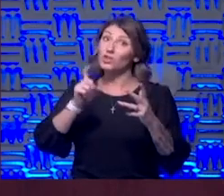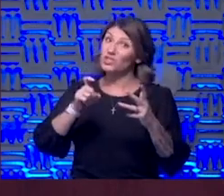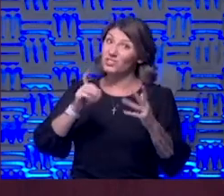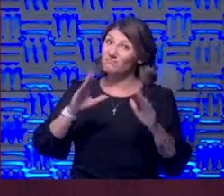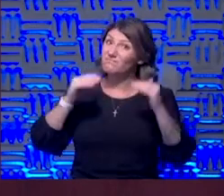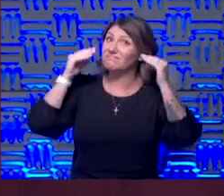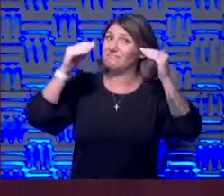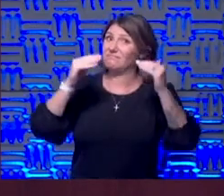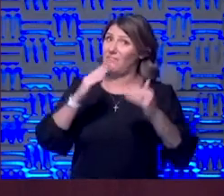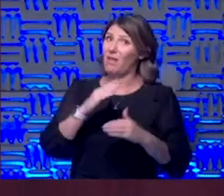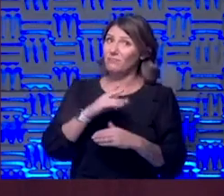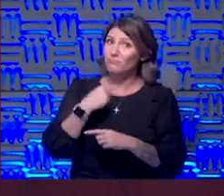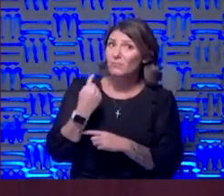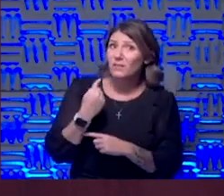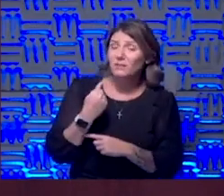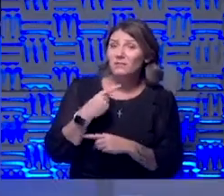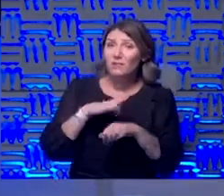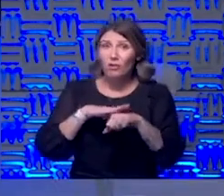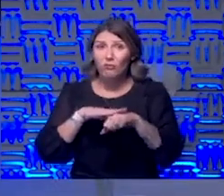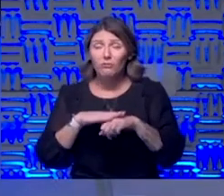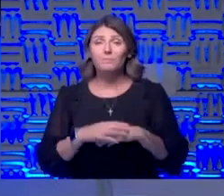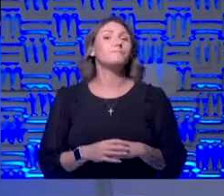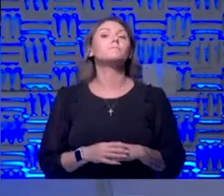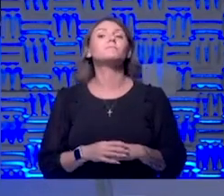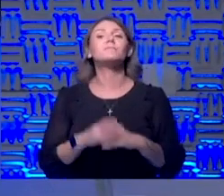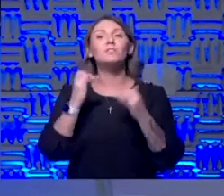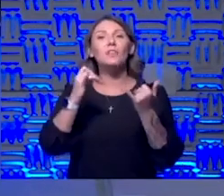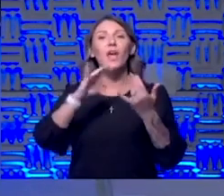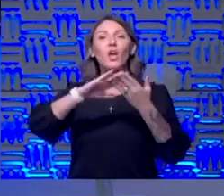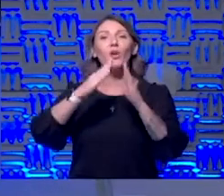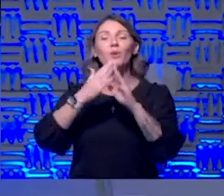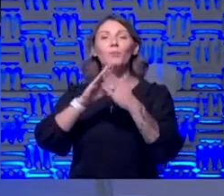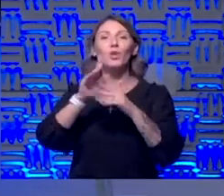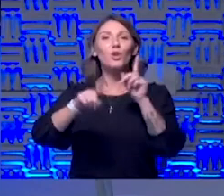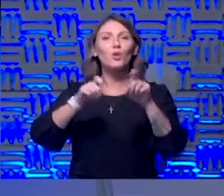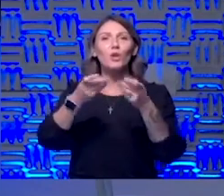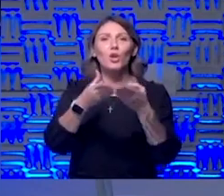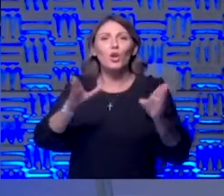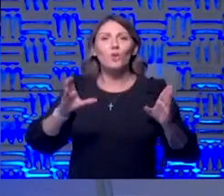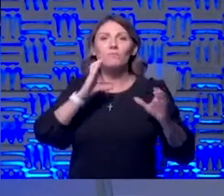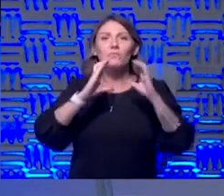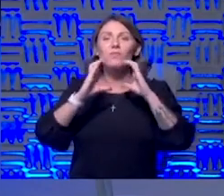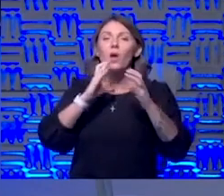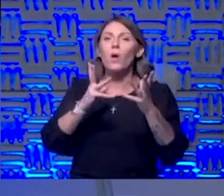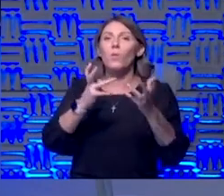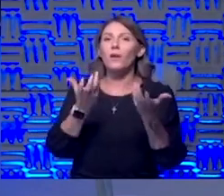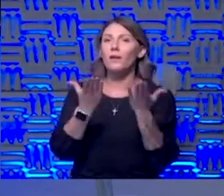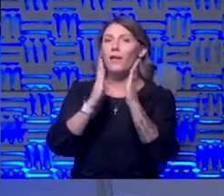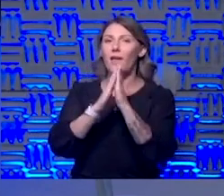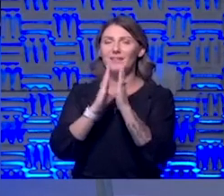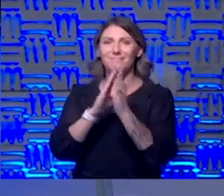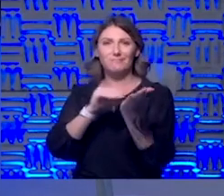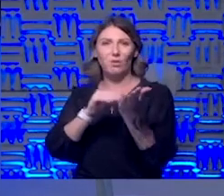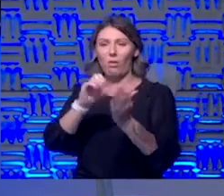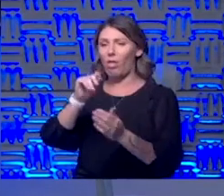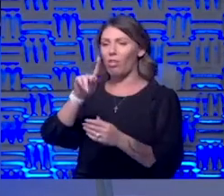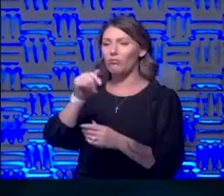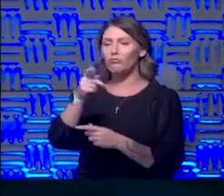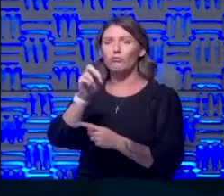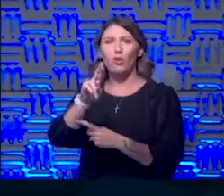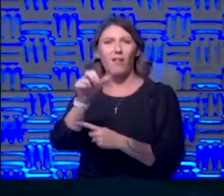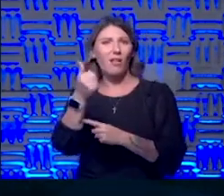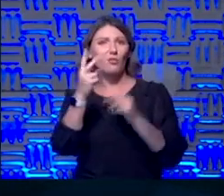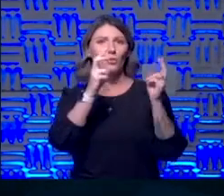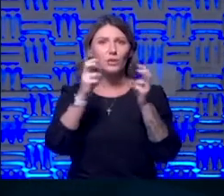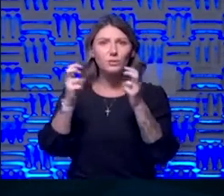alert we're going to get into some community questions and open up the conversation i did just want to ask dr ollinger another quick question though are there any other